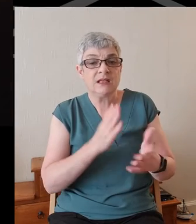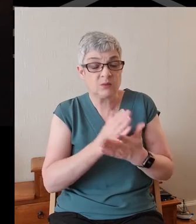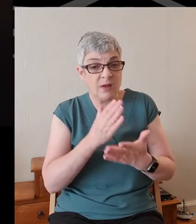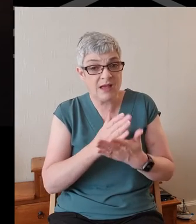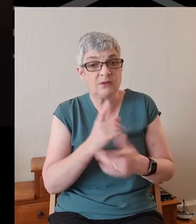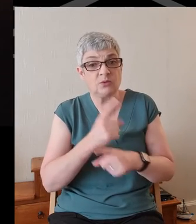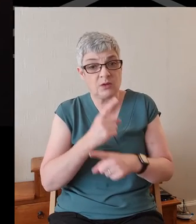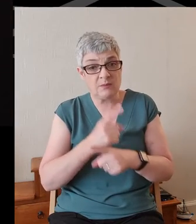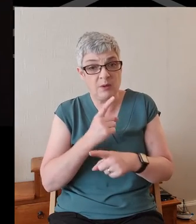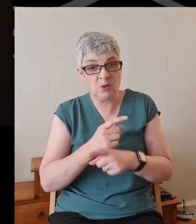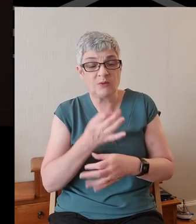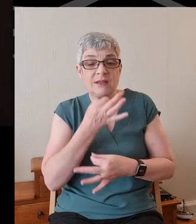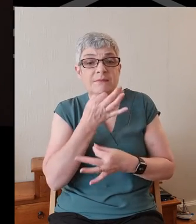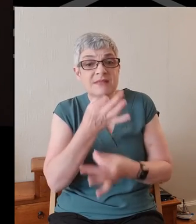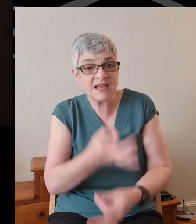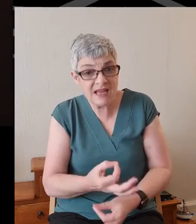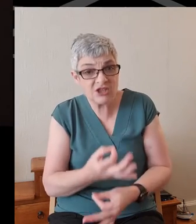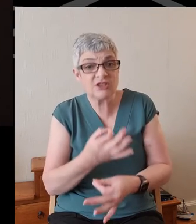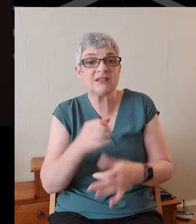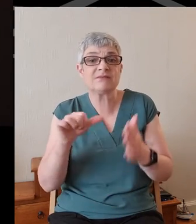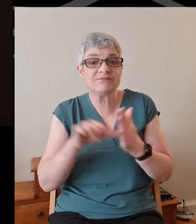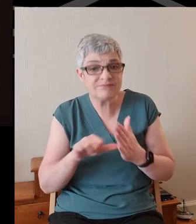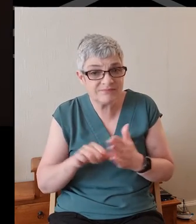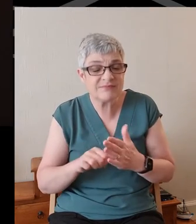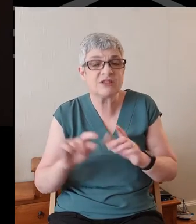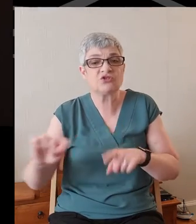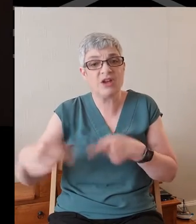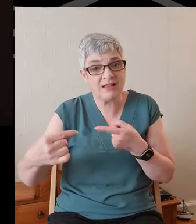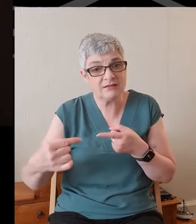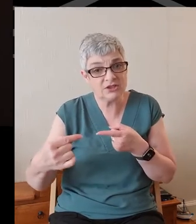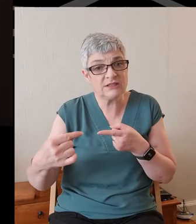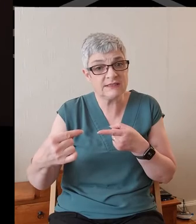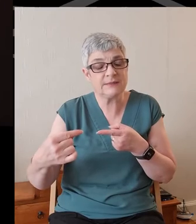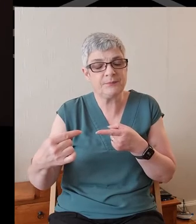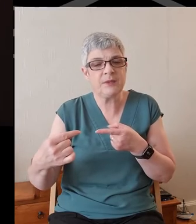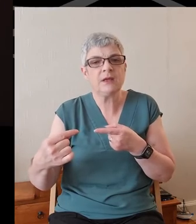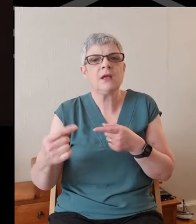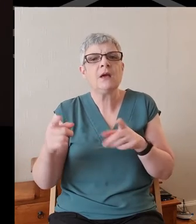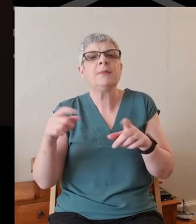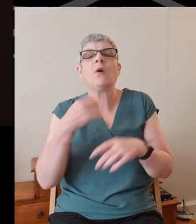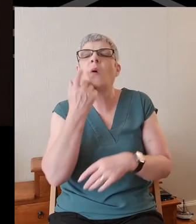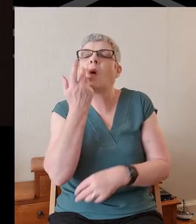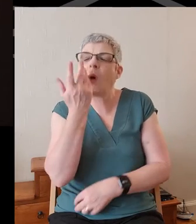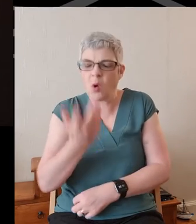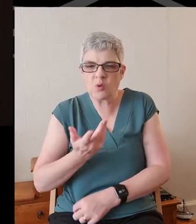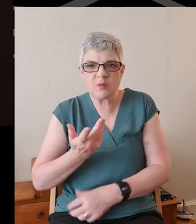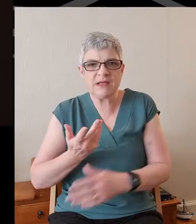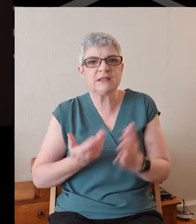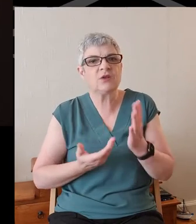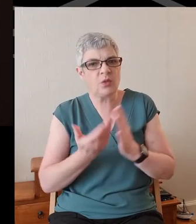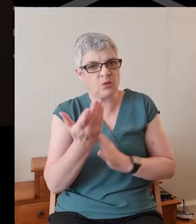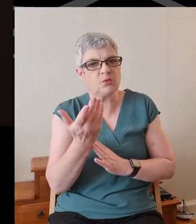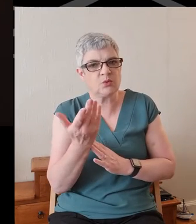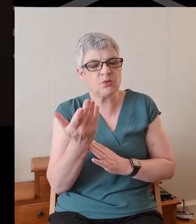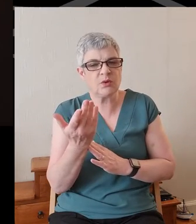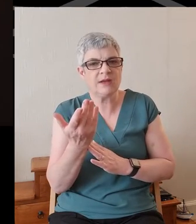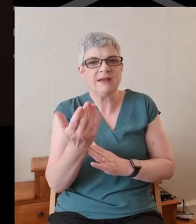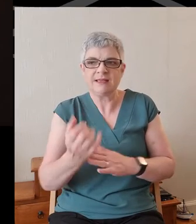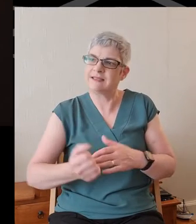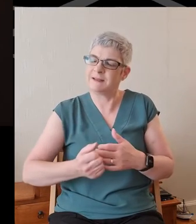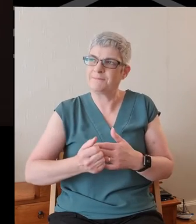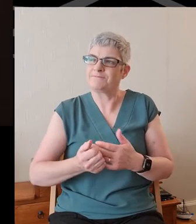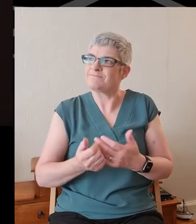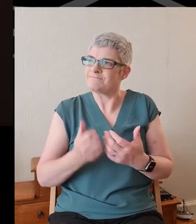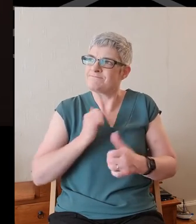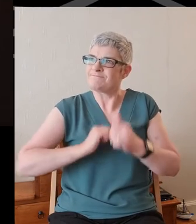speaking of the temptations and trials and challenges. But always, throughout it all, he's fortified by the thought,